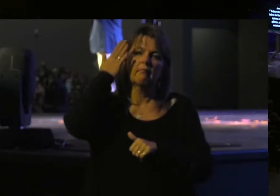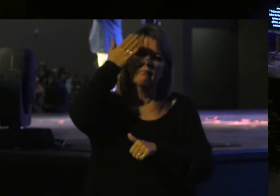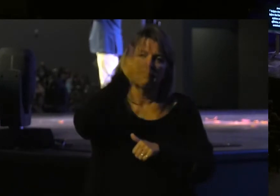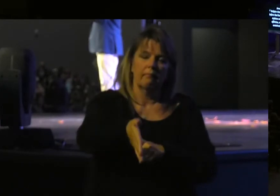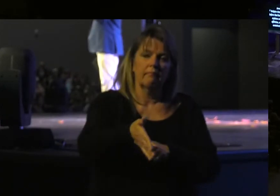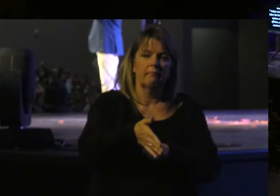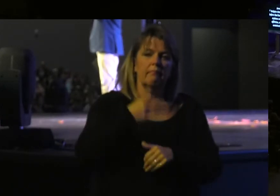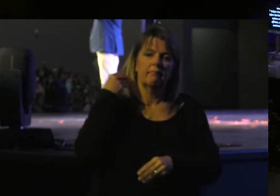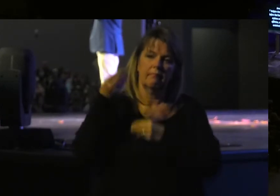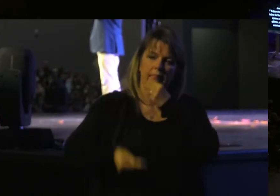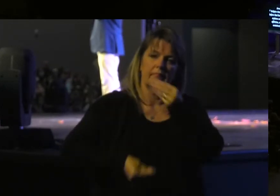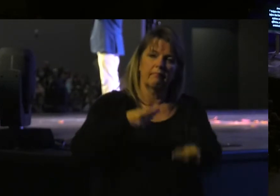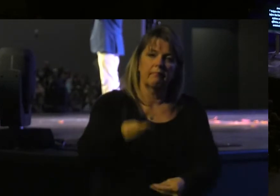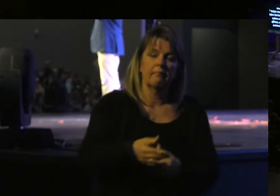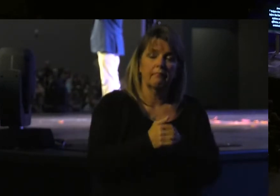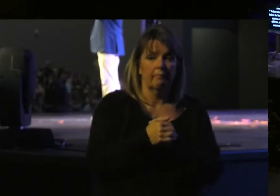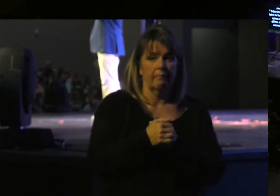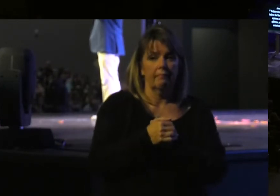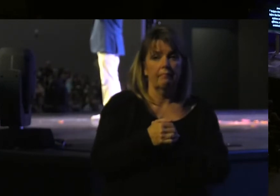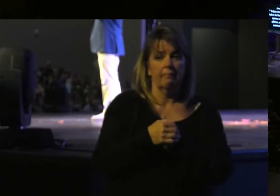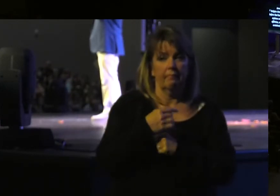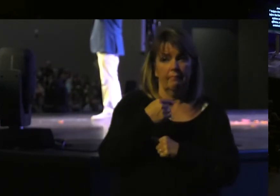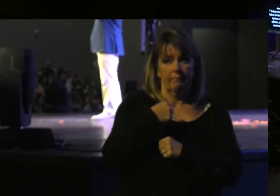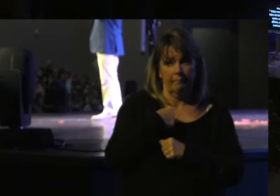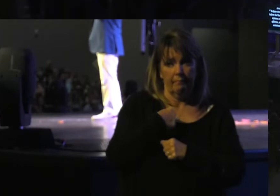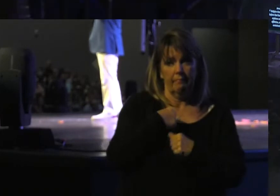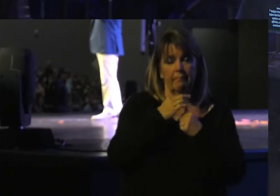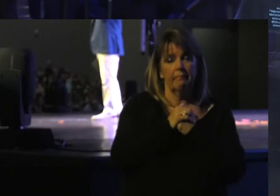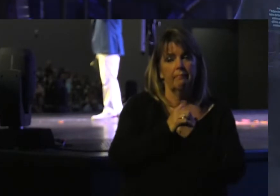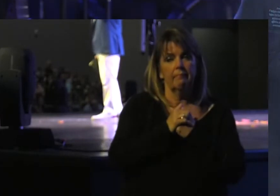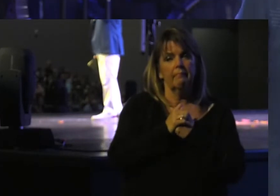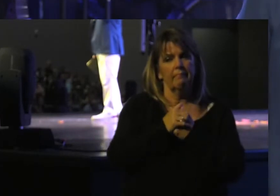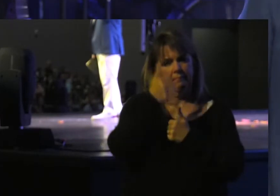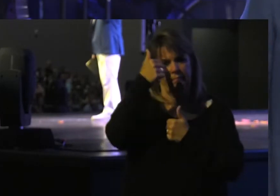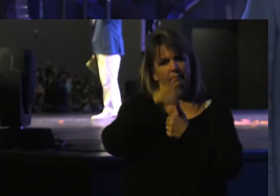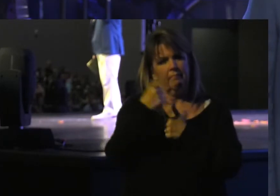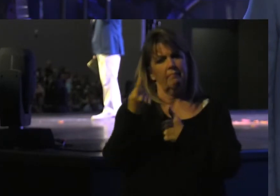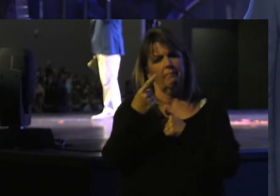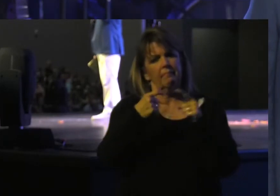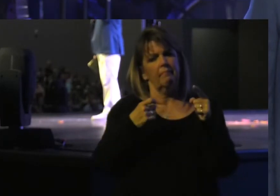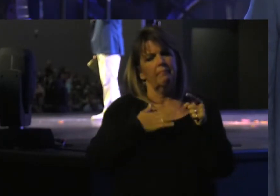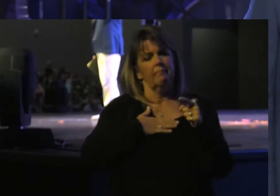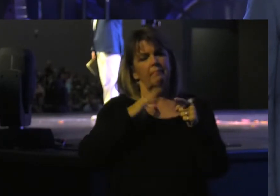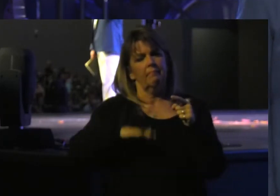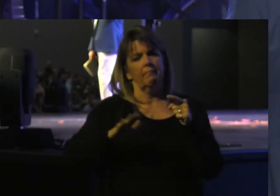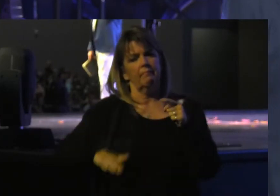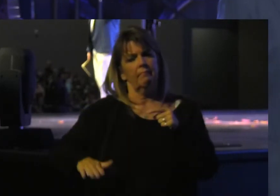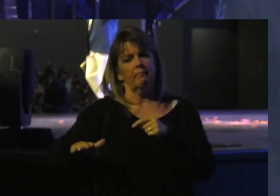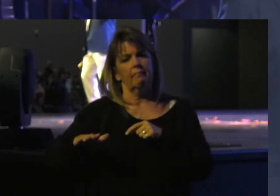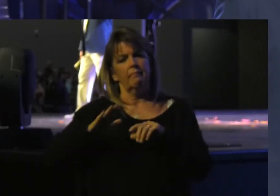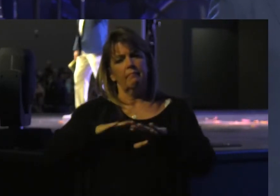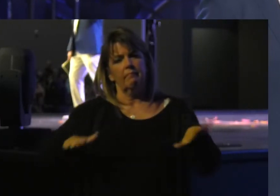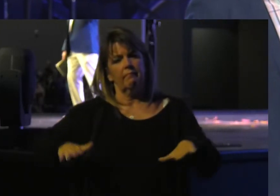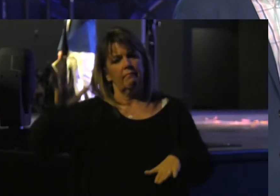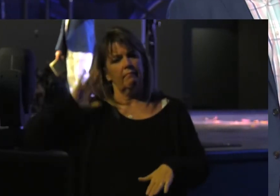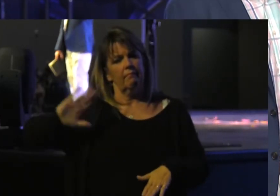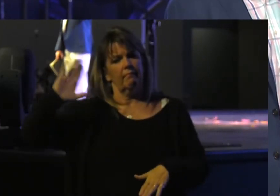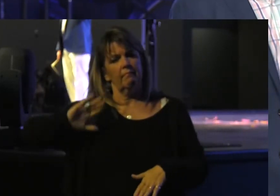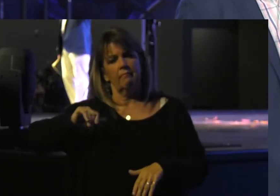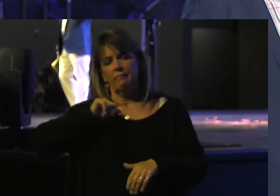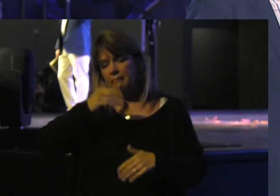Generations I seem To remember Something from My childhood I don't Know if You